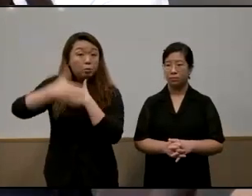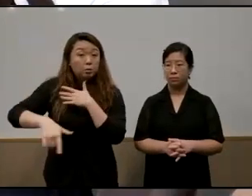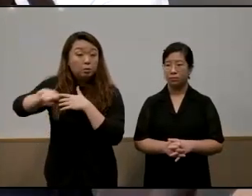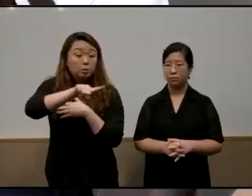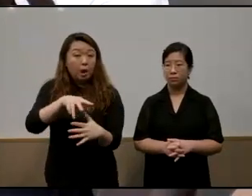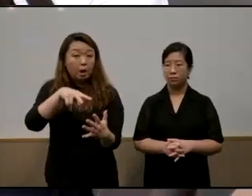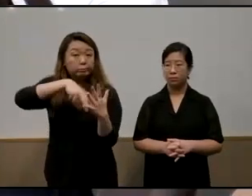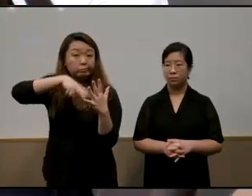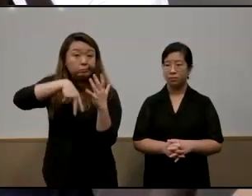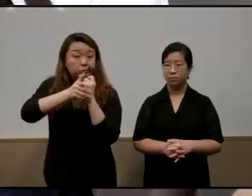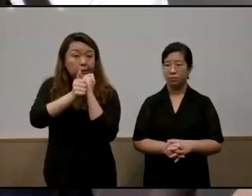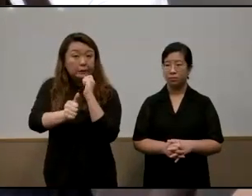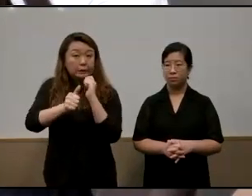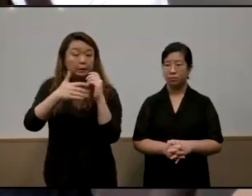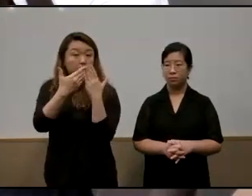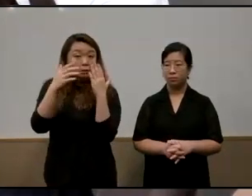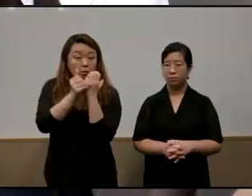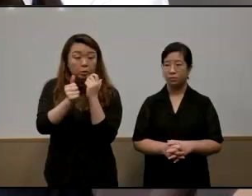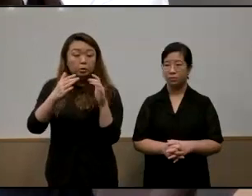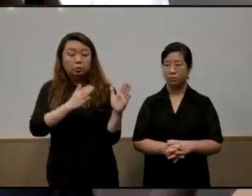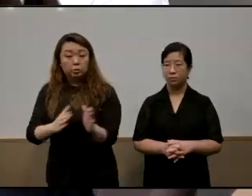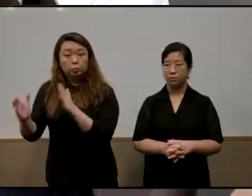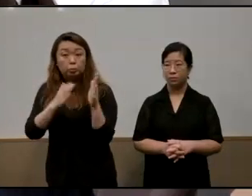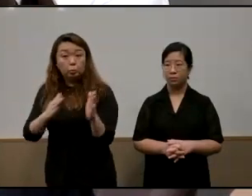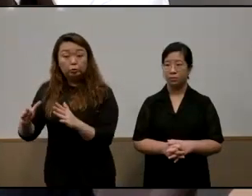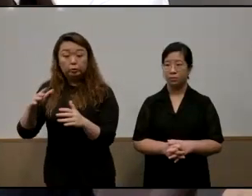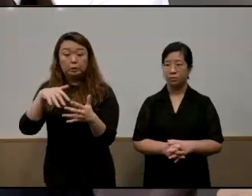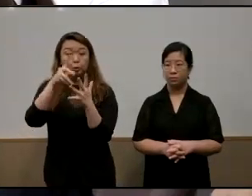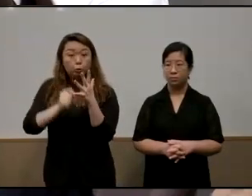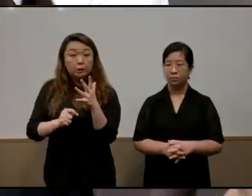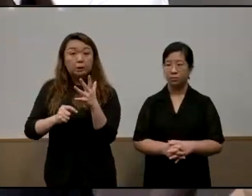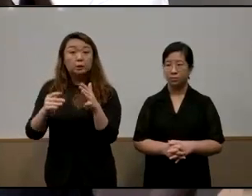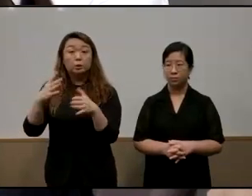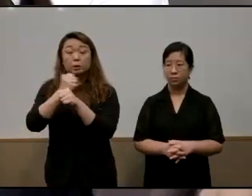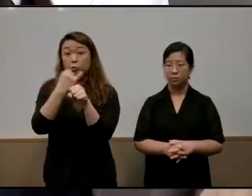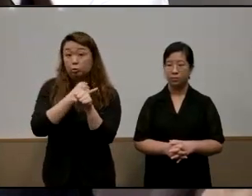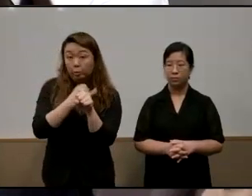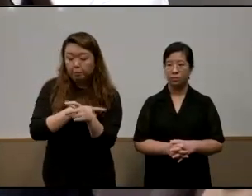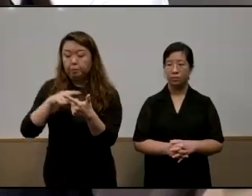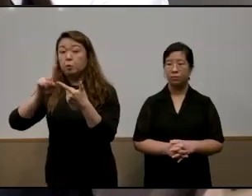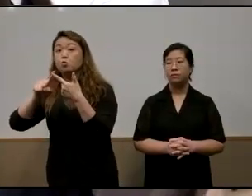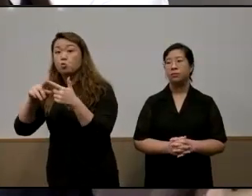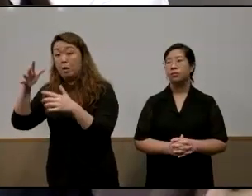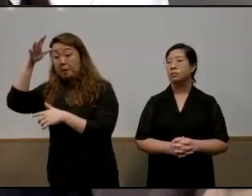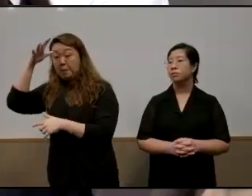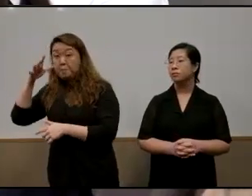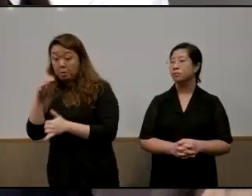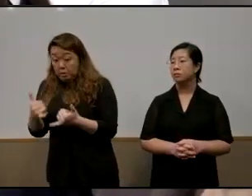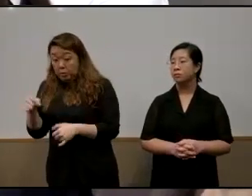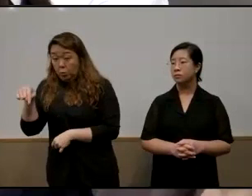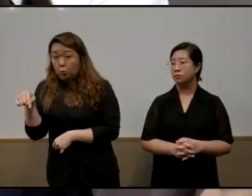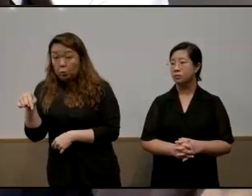literacies and and preparing students to get a job at the end of this and how do parents especially in this uh